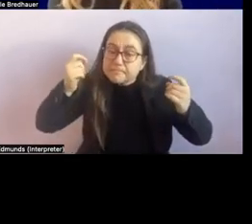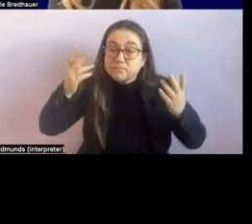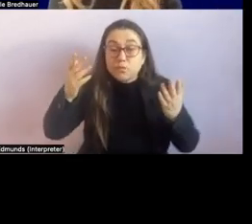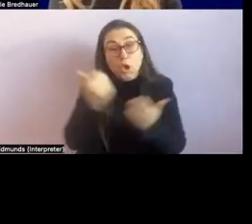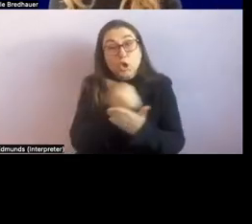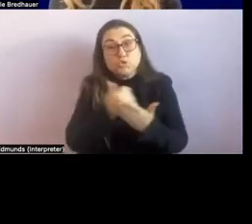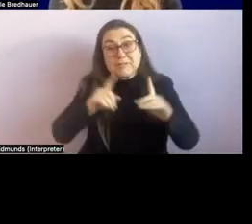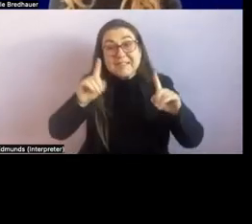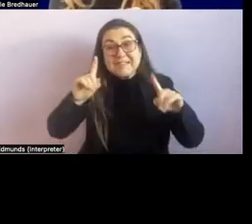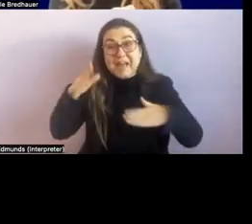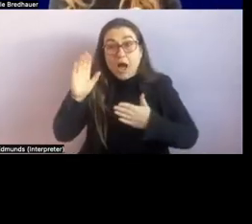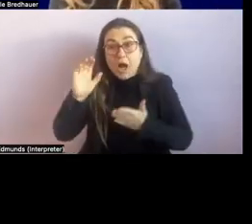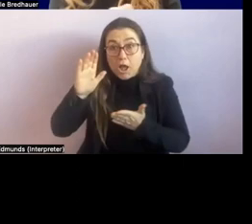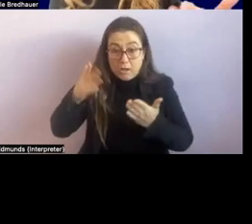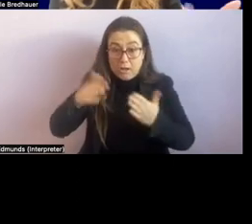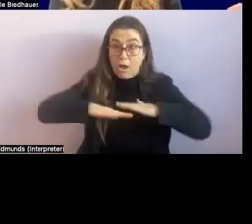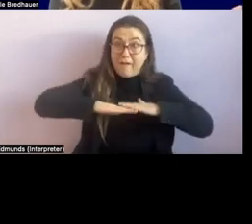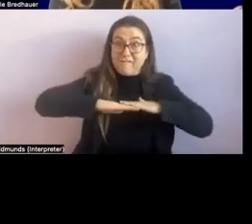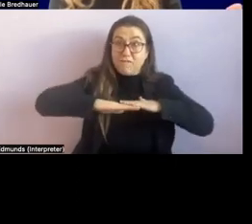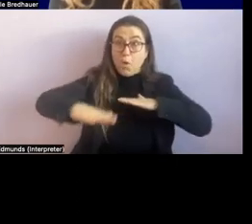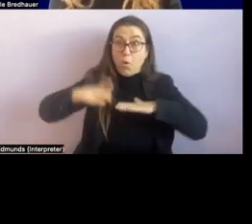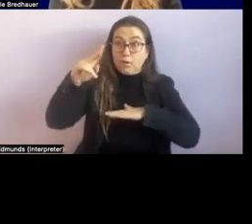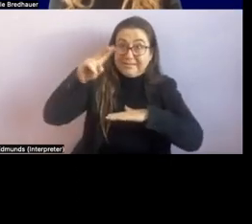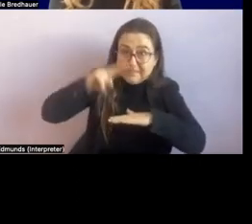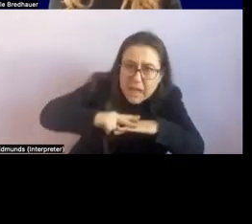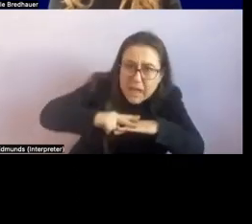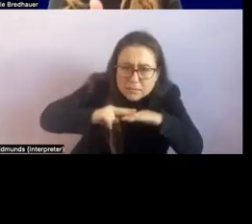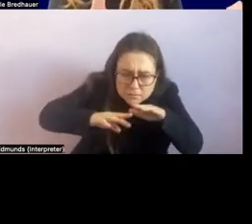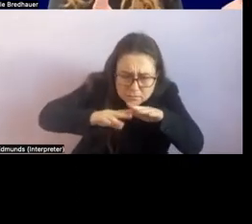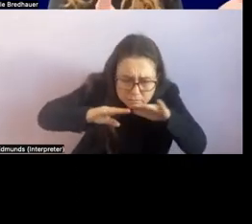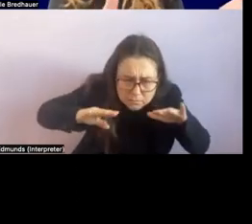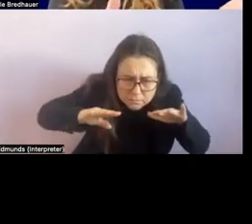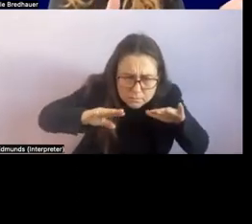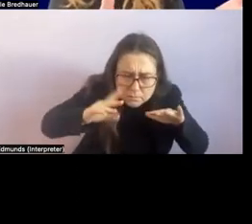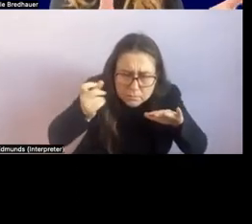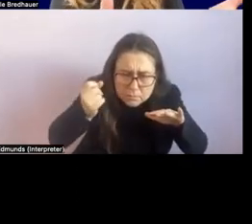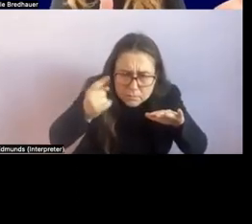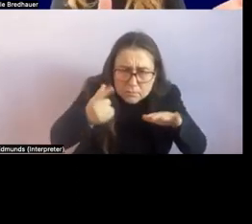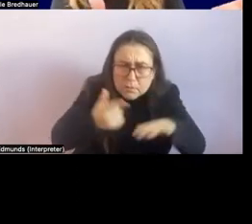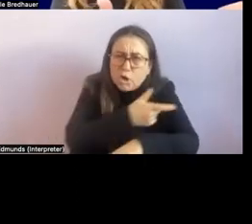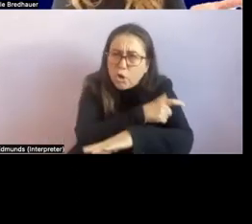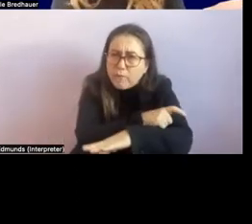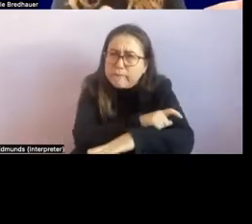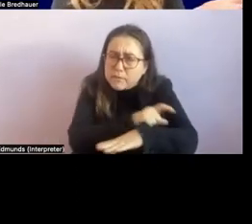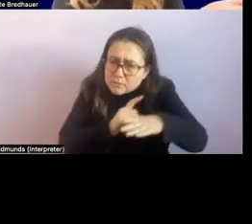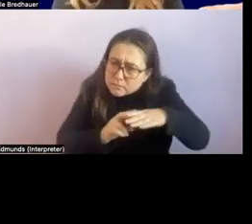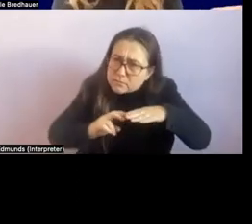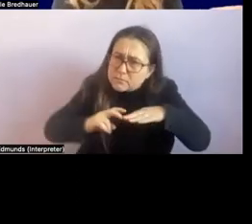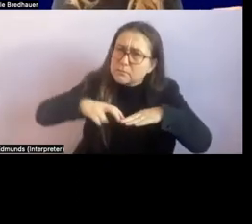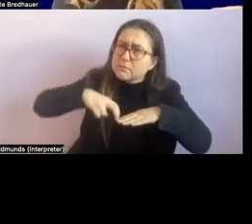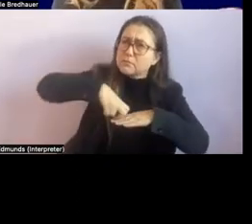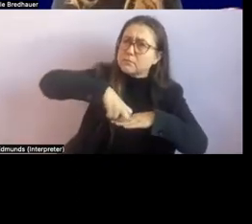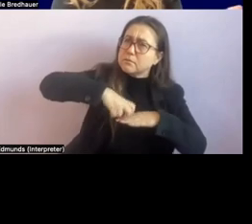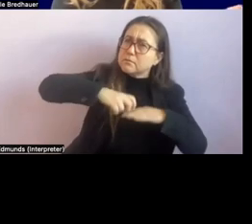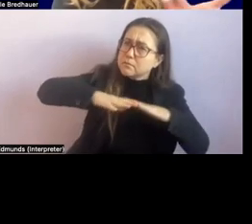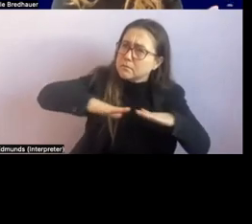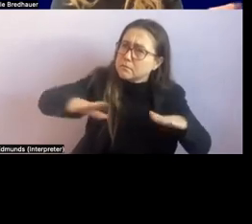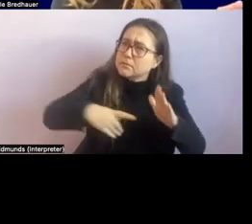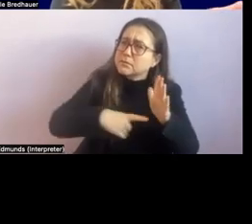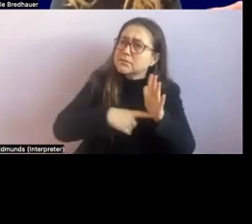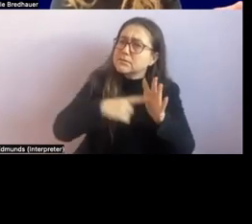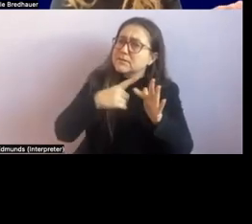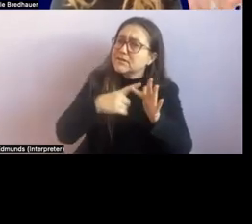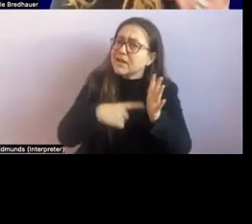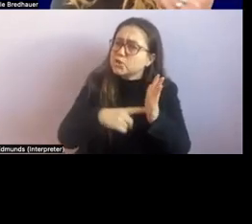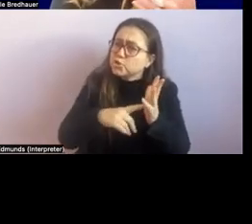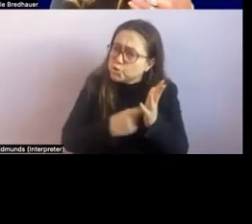to build confidence and understanding um of the textual changes um under